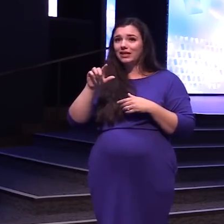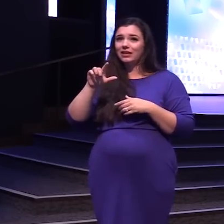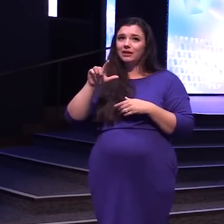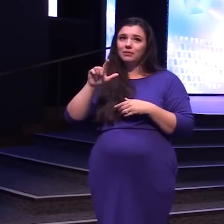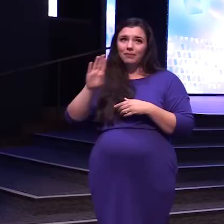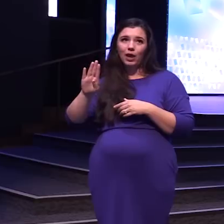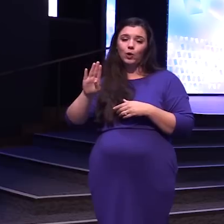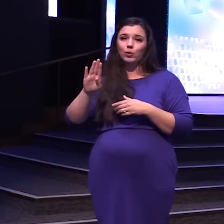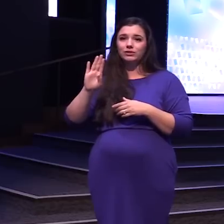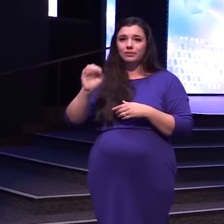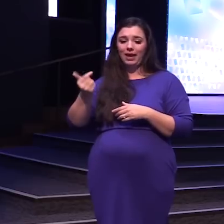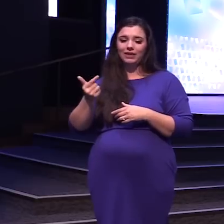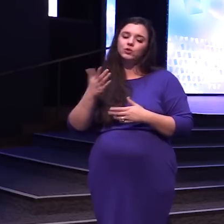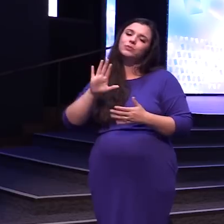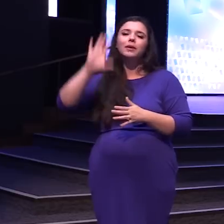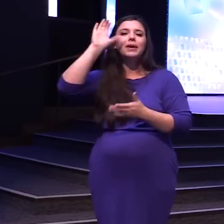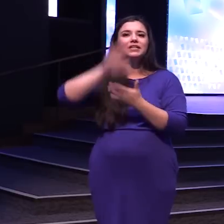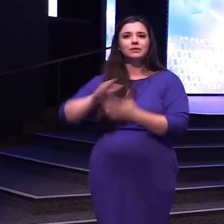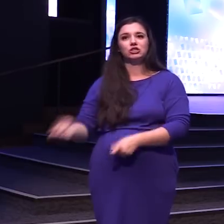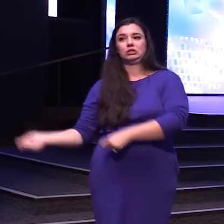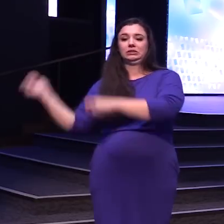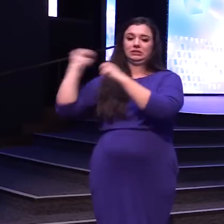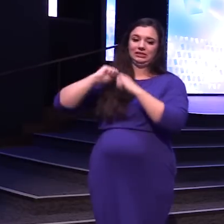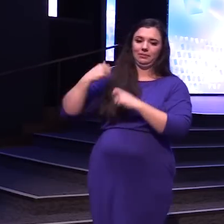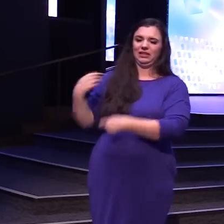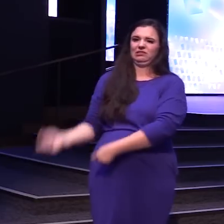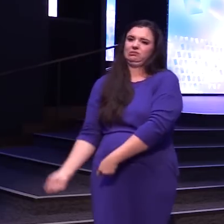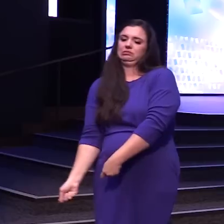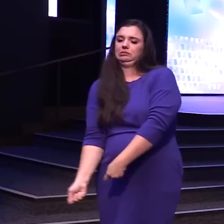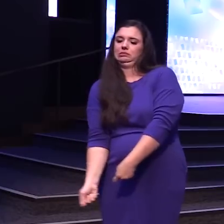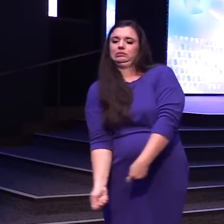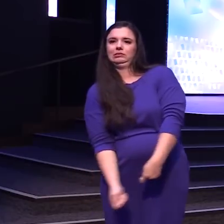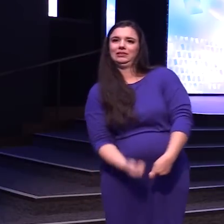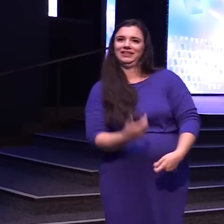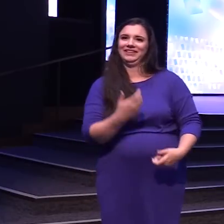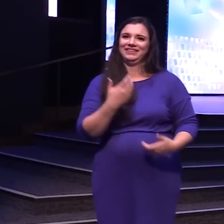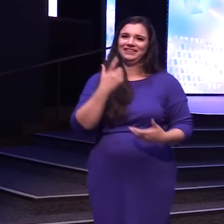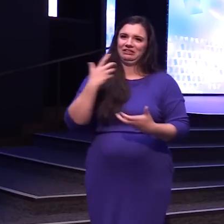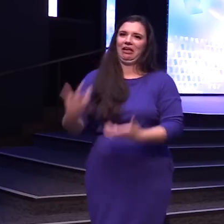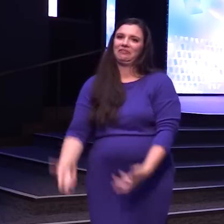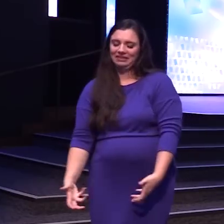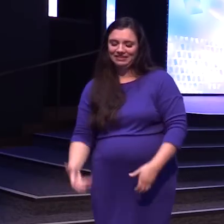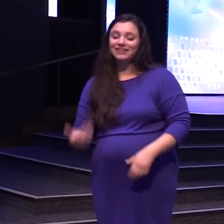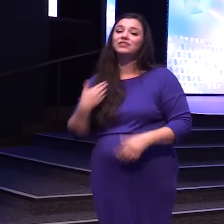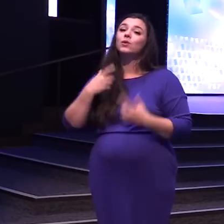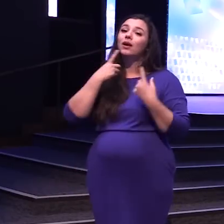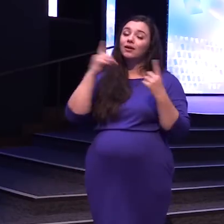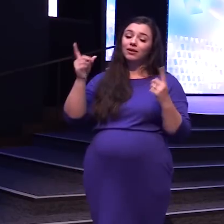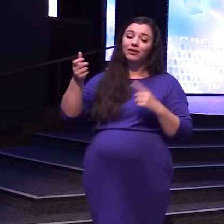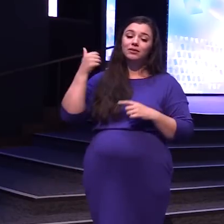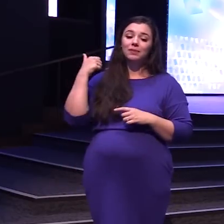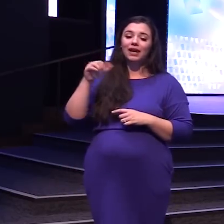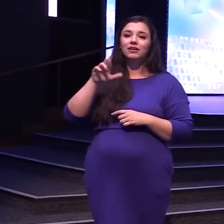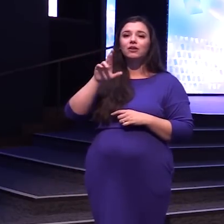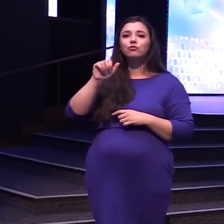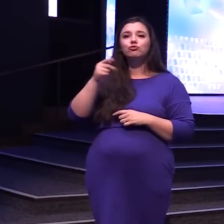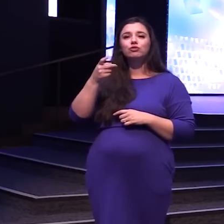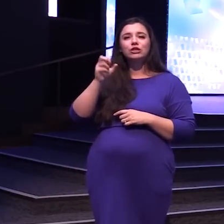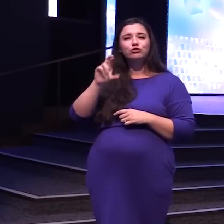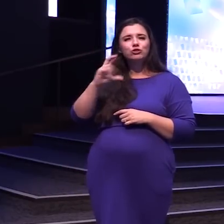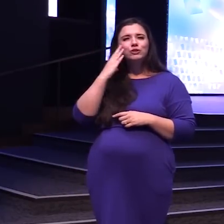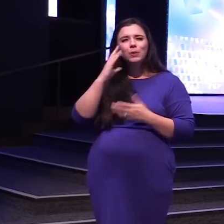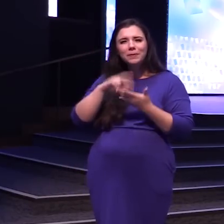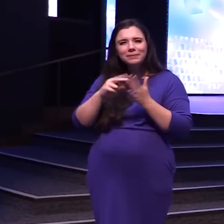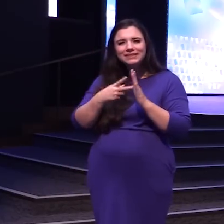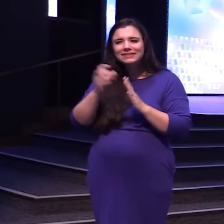James does this I am like You know I make it to the back Of the ranger Do y'all know What a ranger is It's